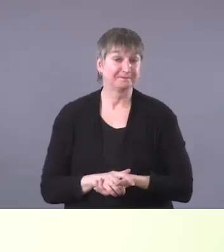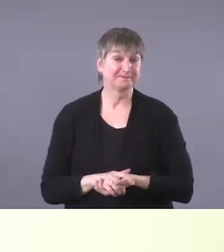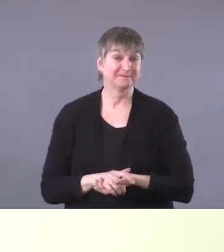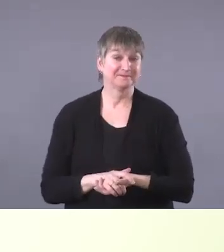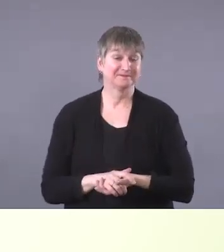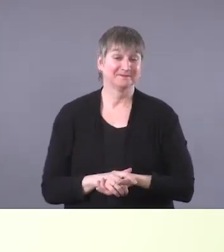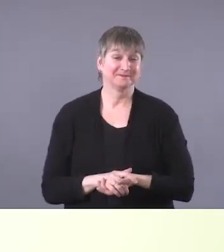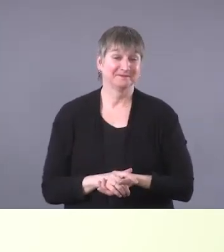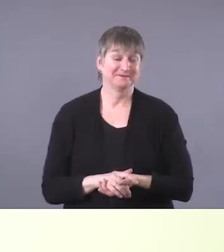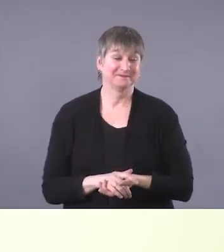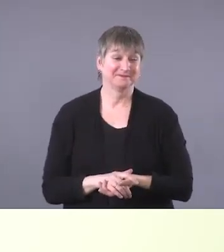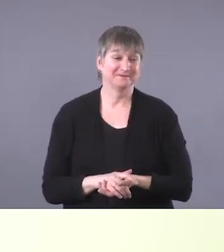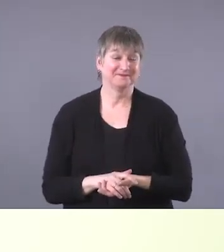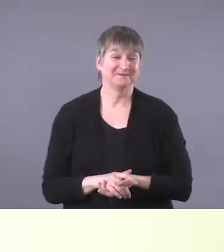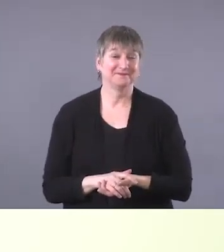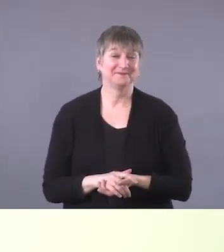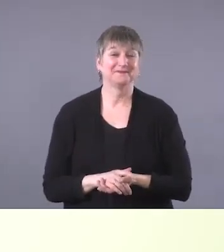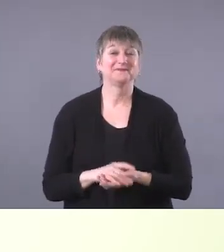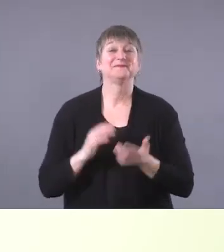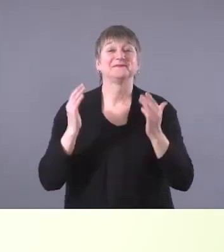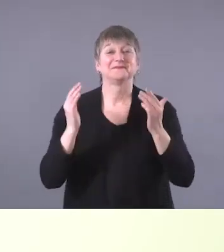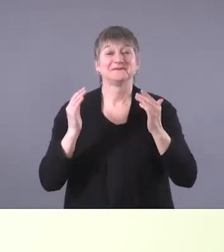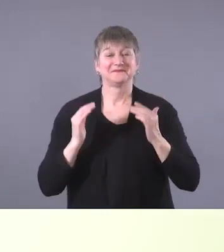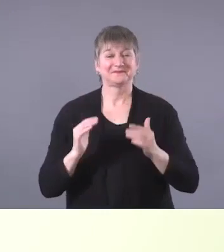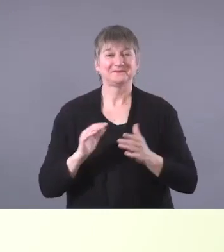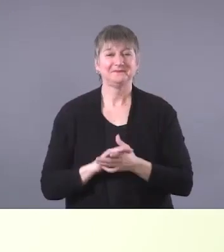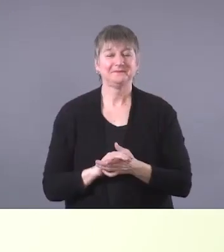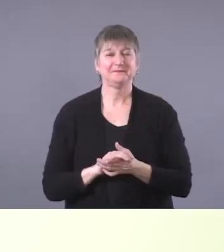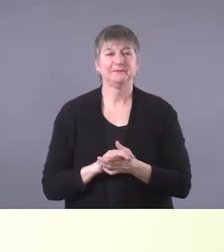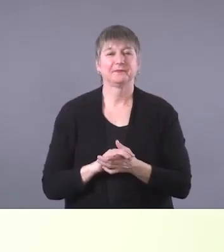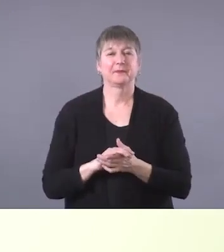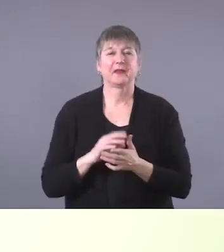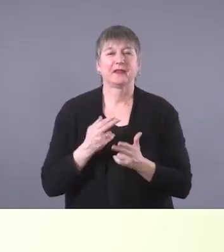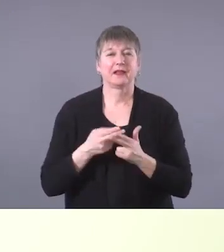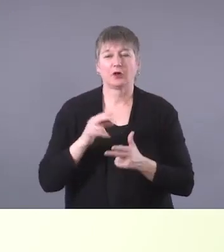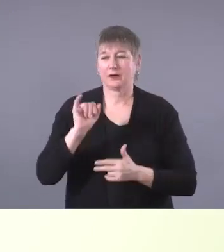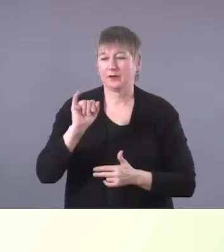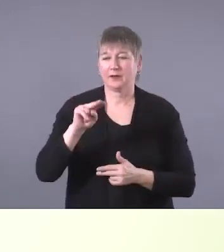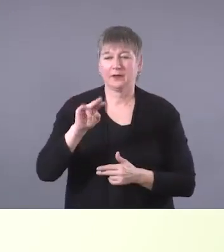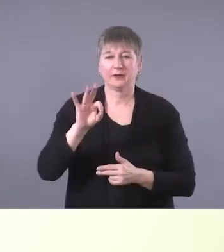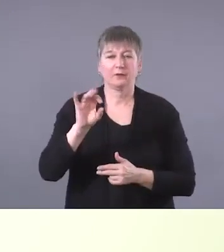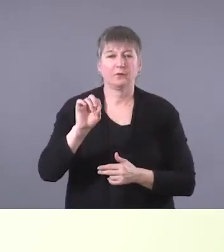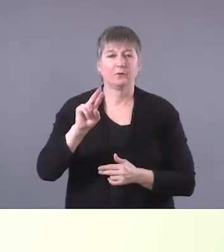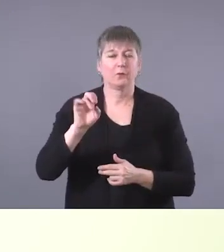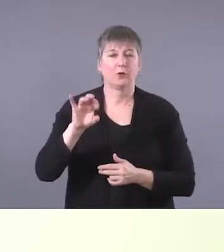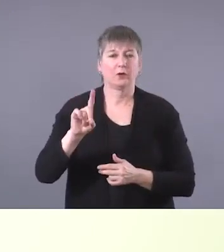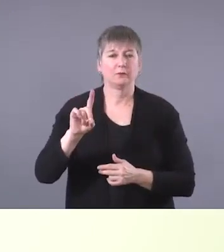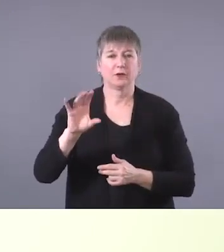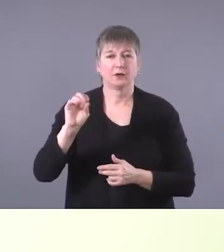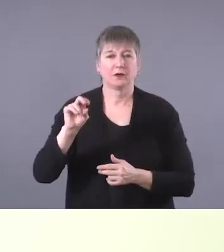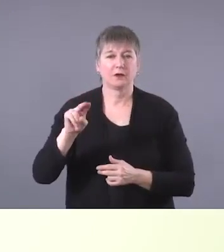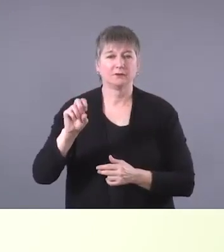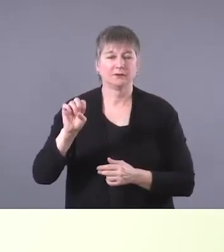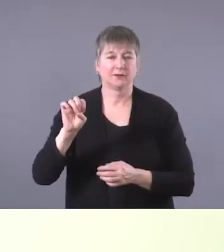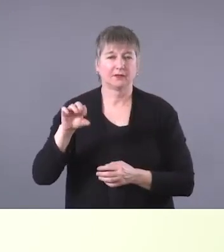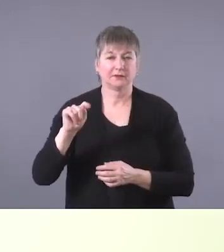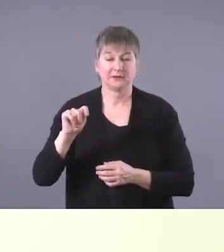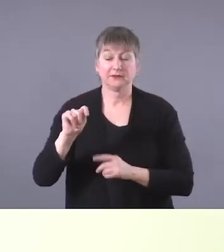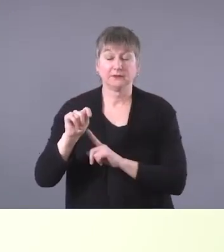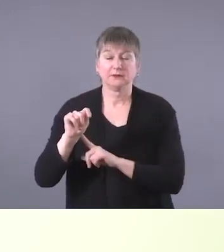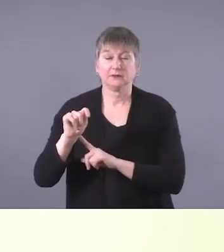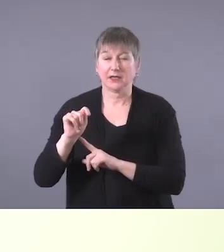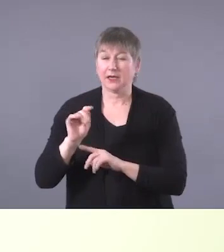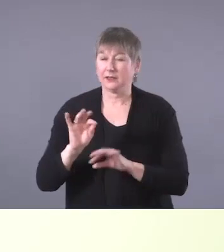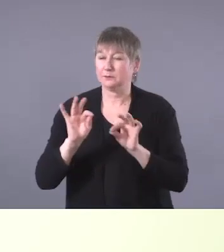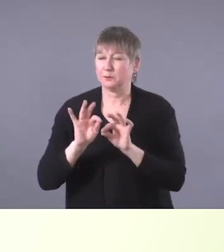Um, the next thing you want to talk about is just informed consent. Uh, and, and there's some real important considerations there because, um,